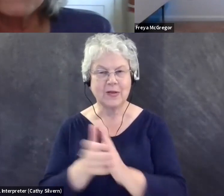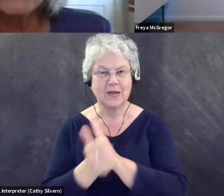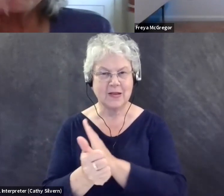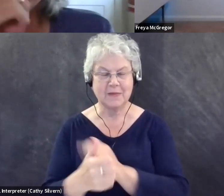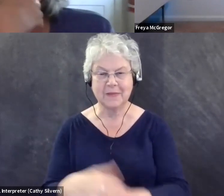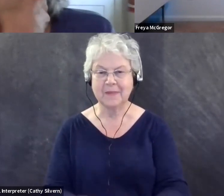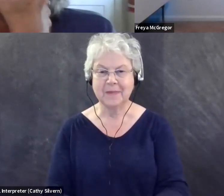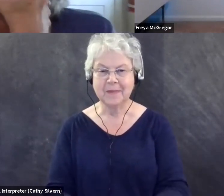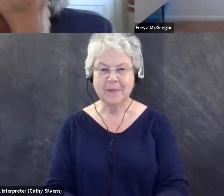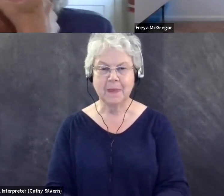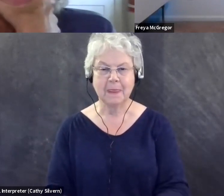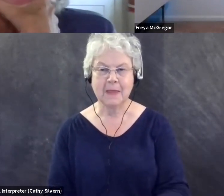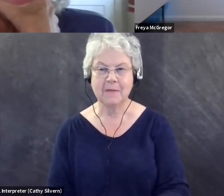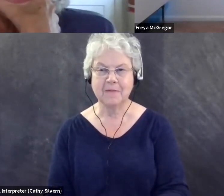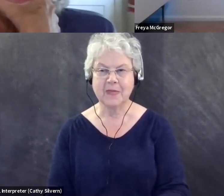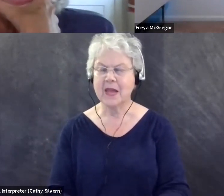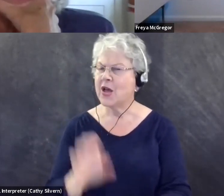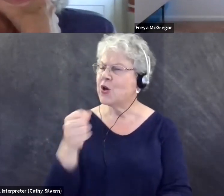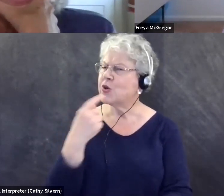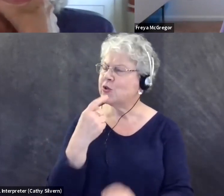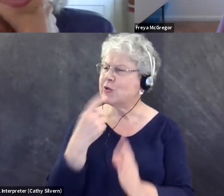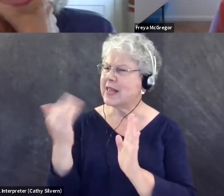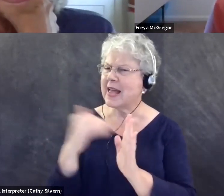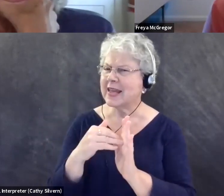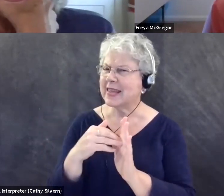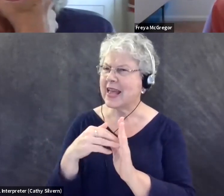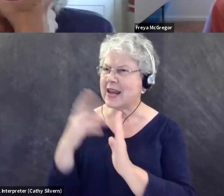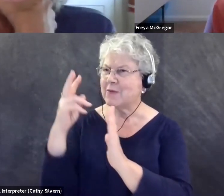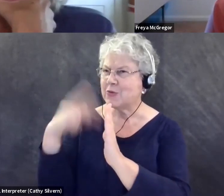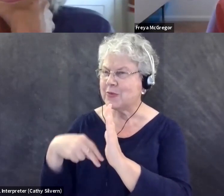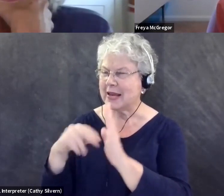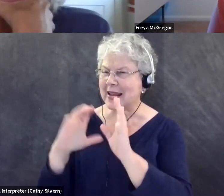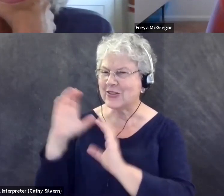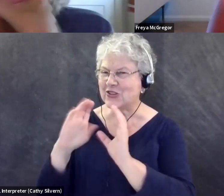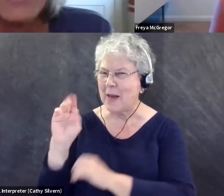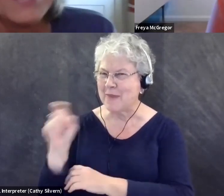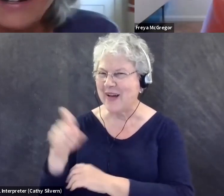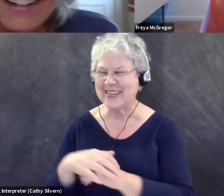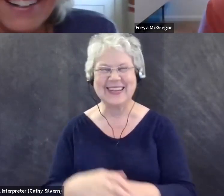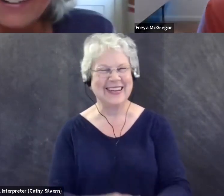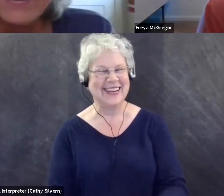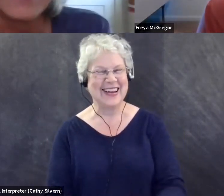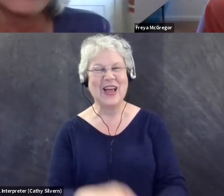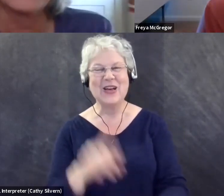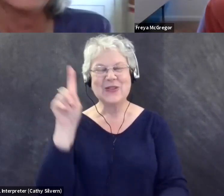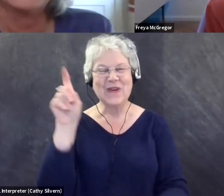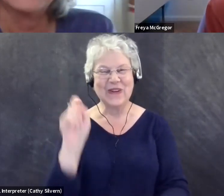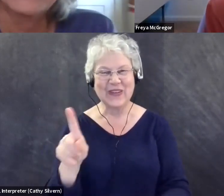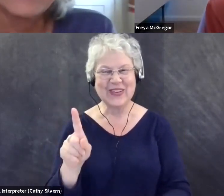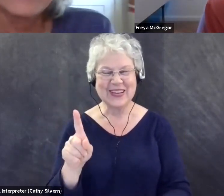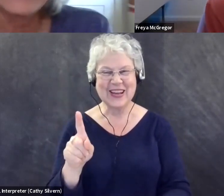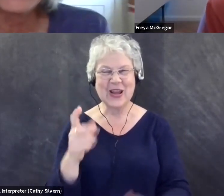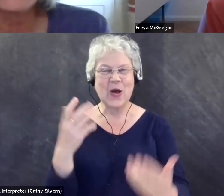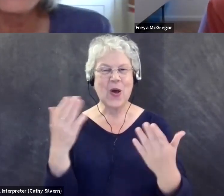Um, can you say that again? Sorry. I was reading the chat. Oh, what, what kind of